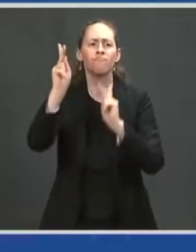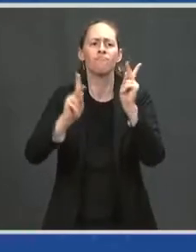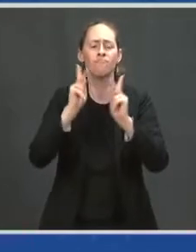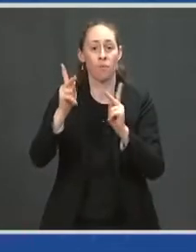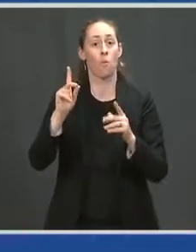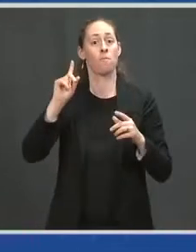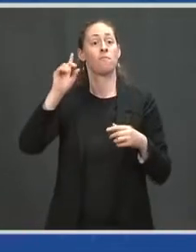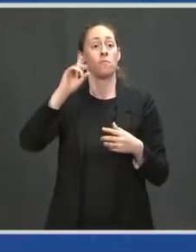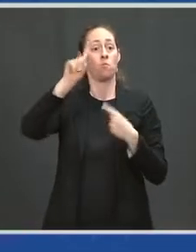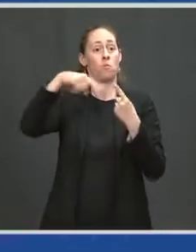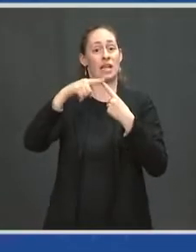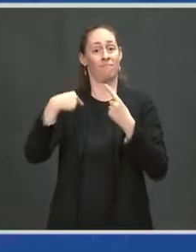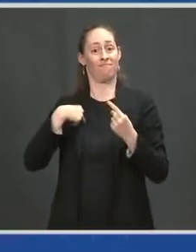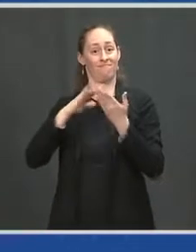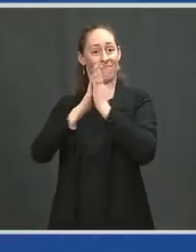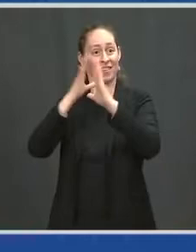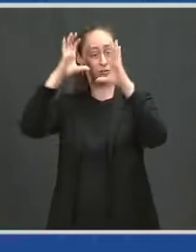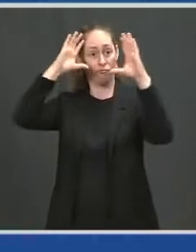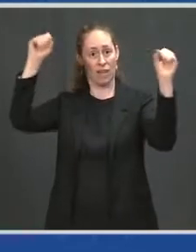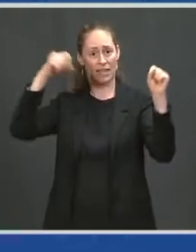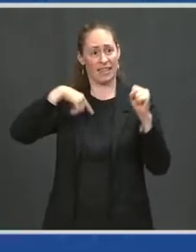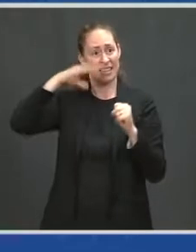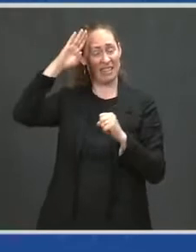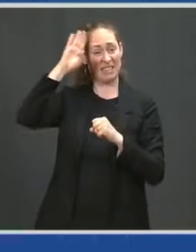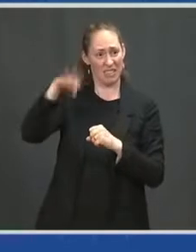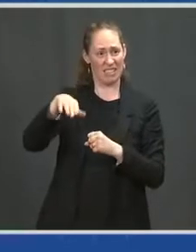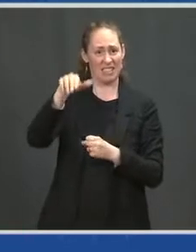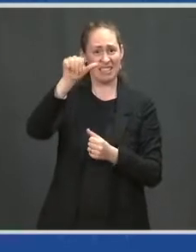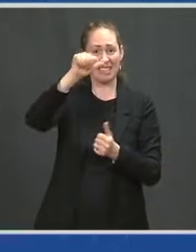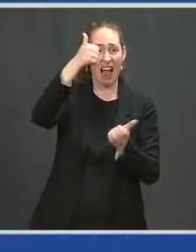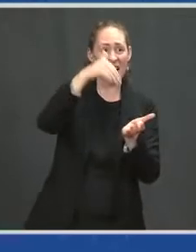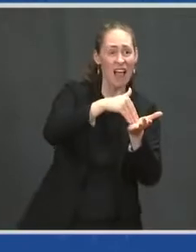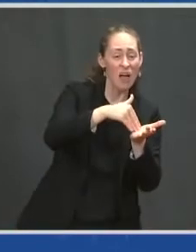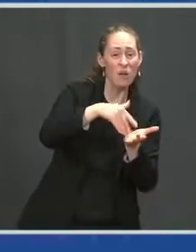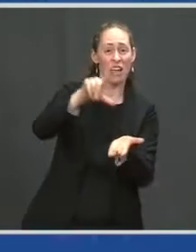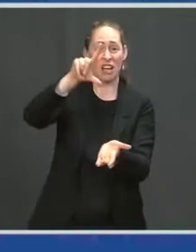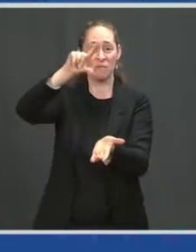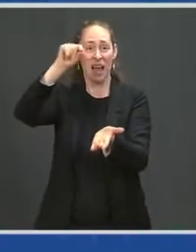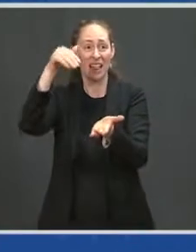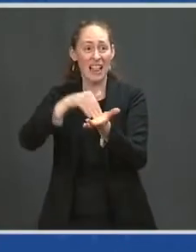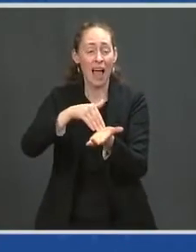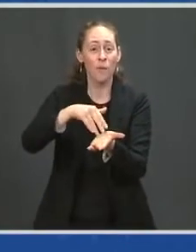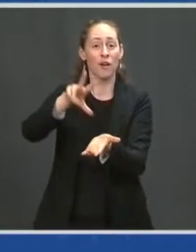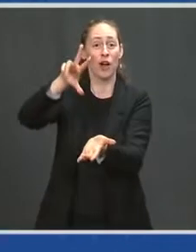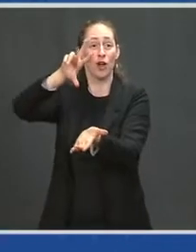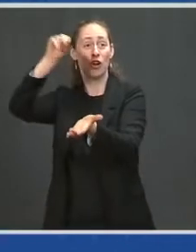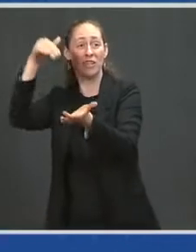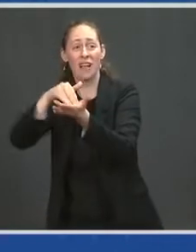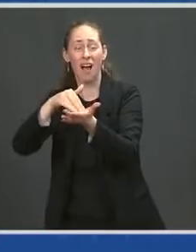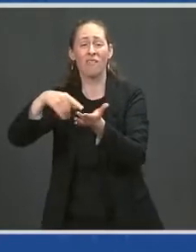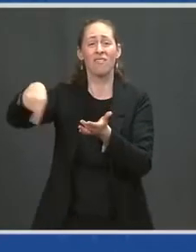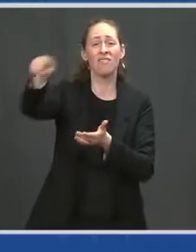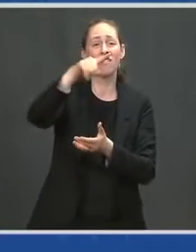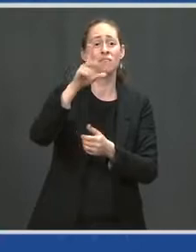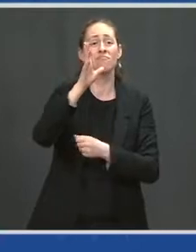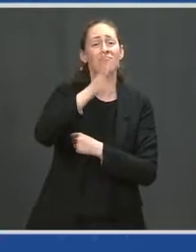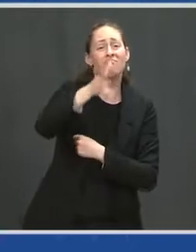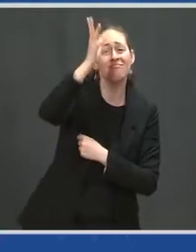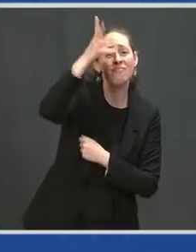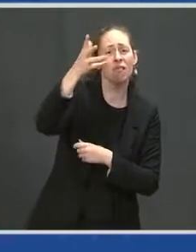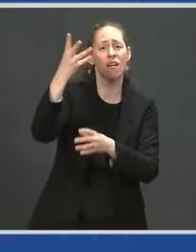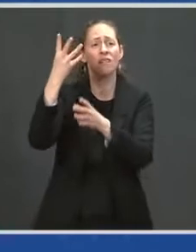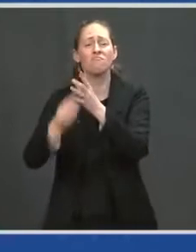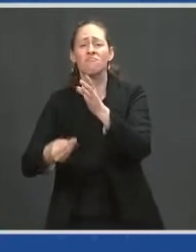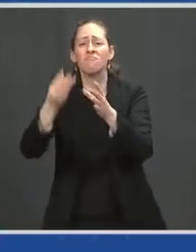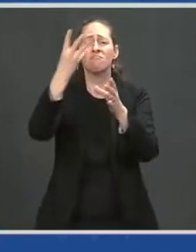tens of thousands of our seniors each week, grandparents who were loved so dearly, moms